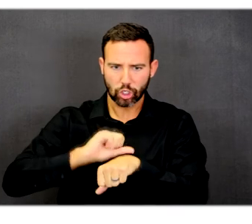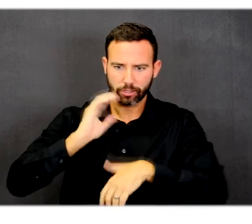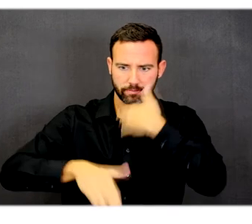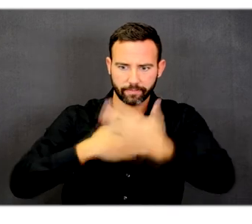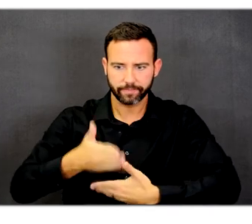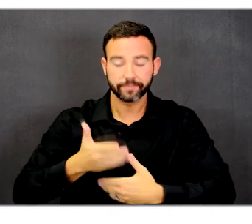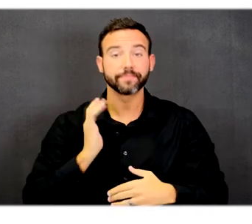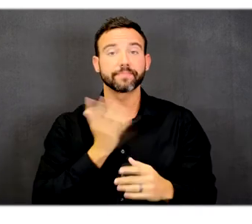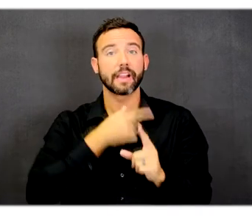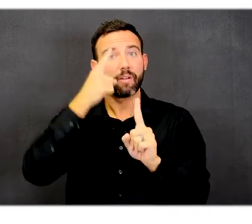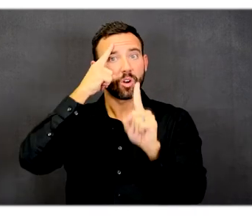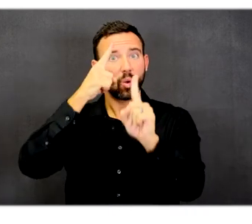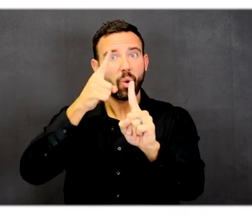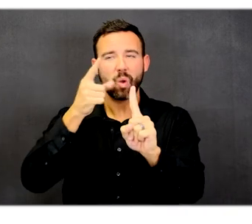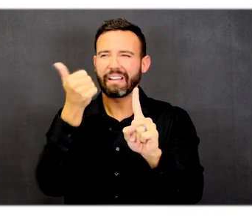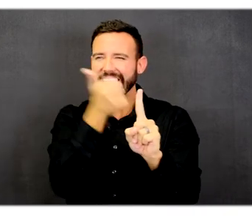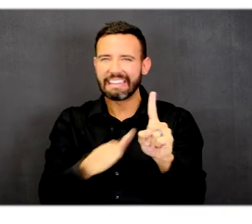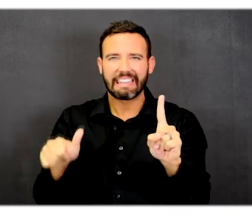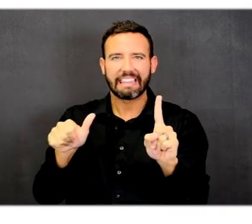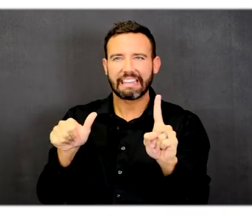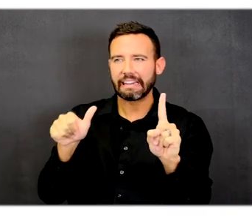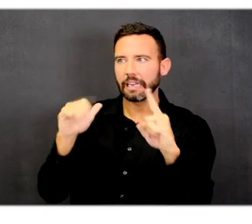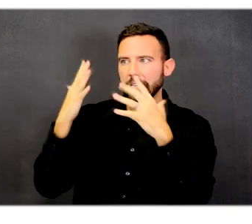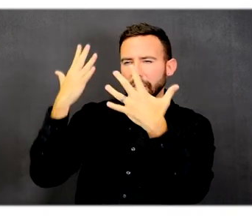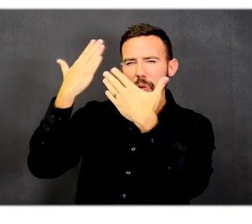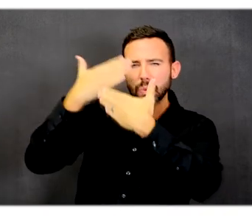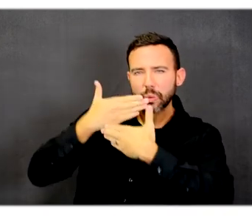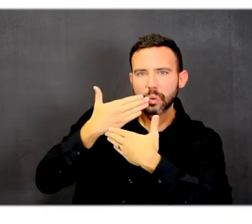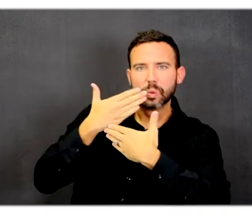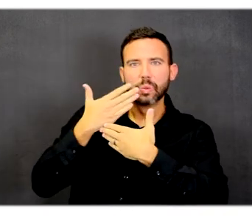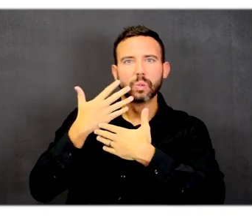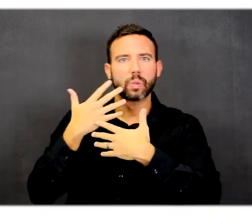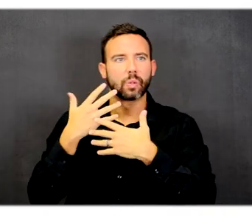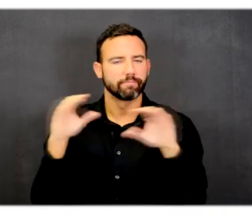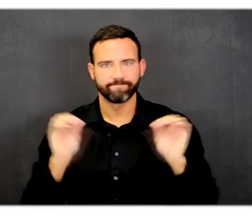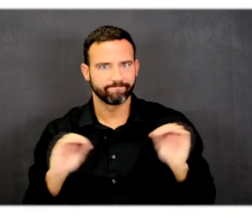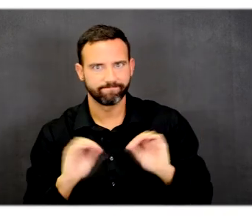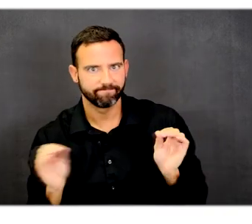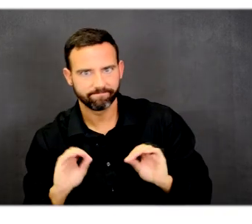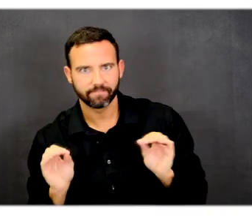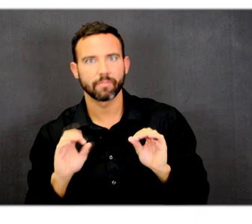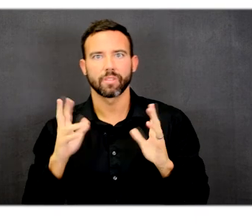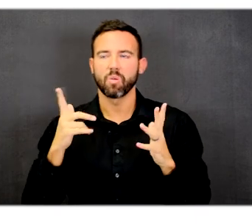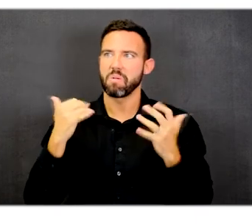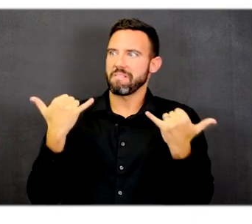facility that create glare and make it difficult to adjust to an intense change in lighting.